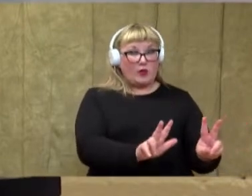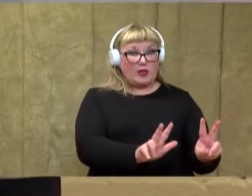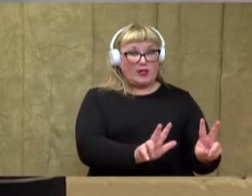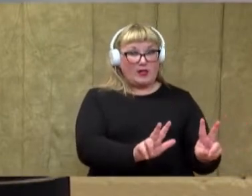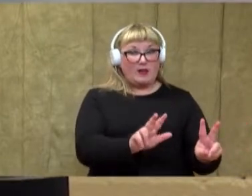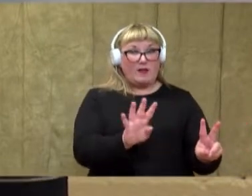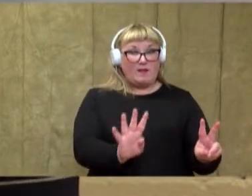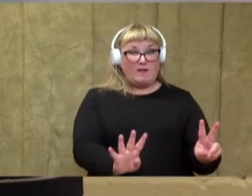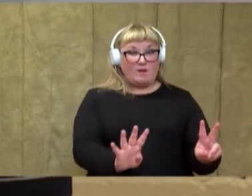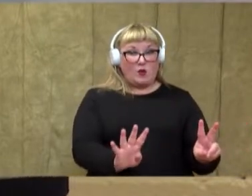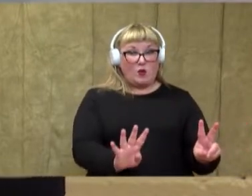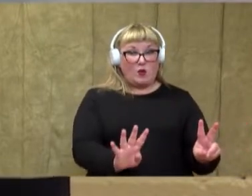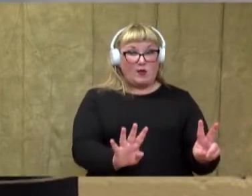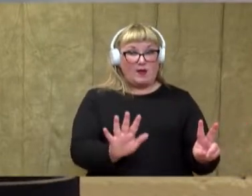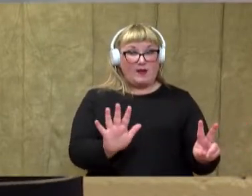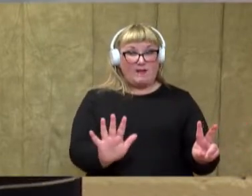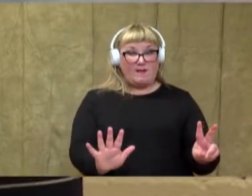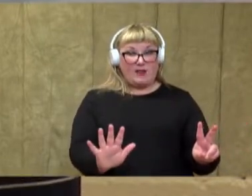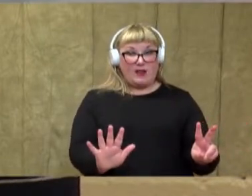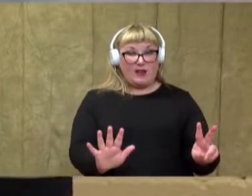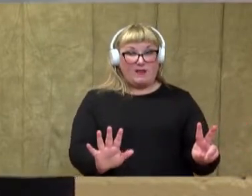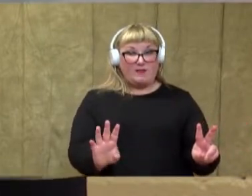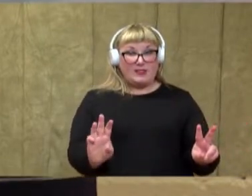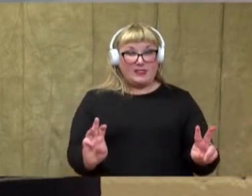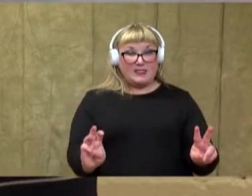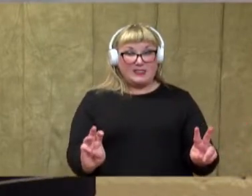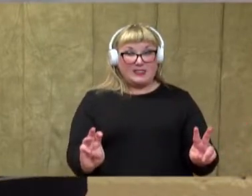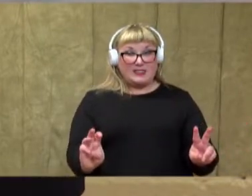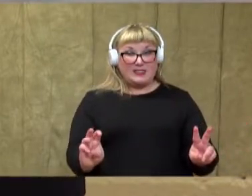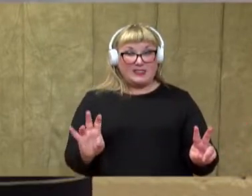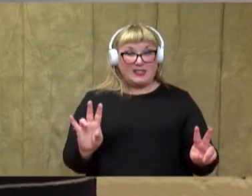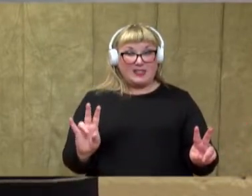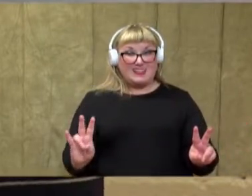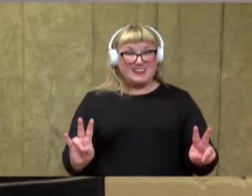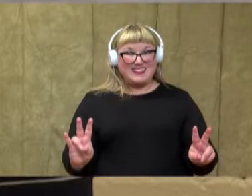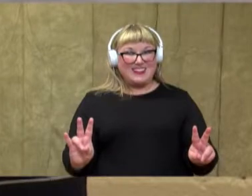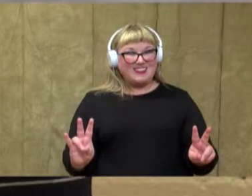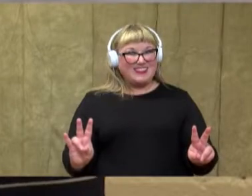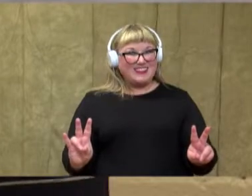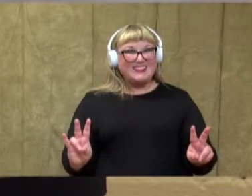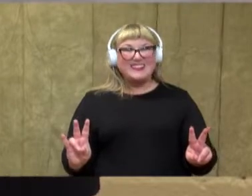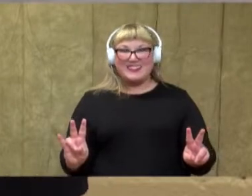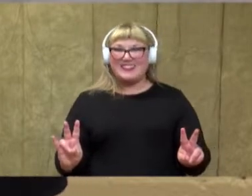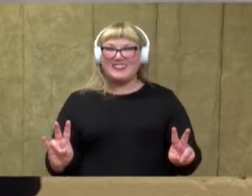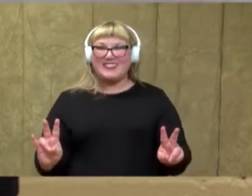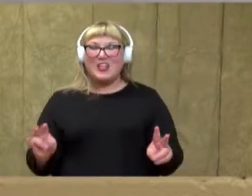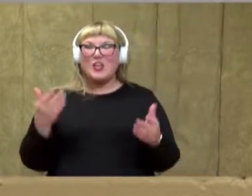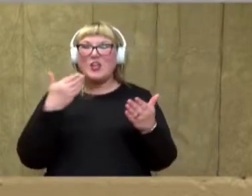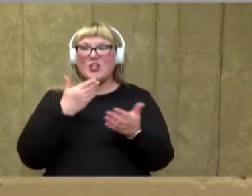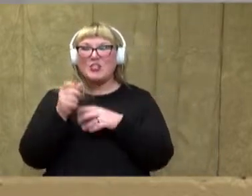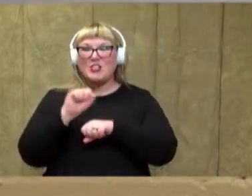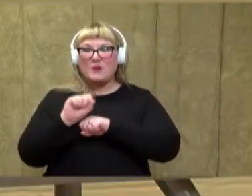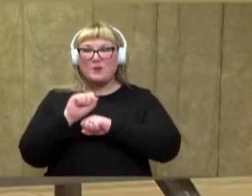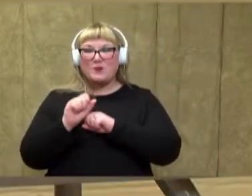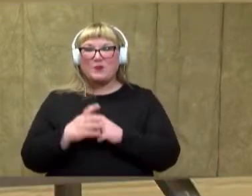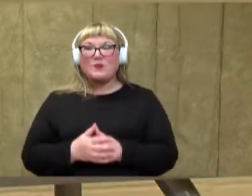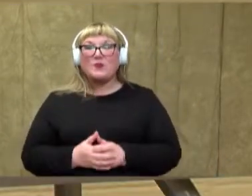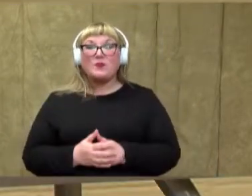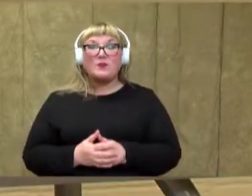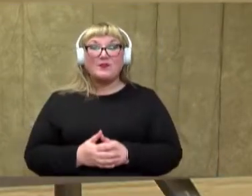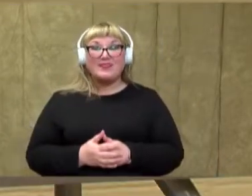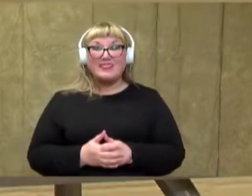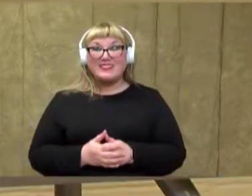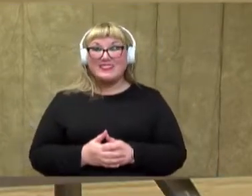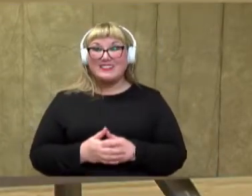three, four, five, six, seven. Excellent. Okay,